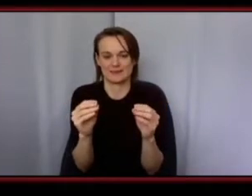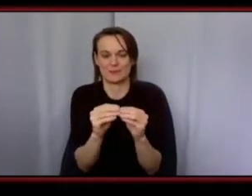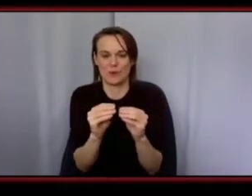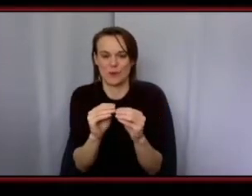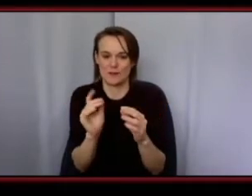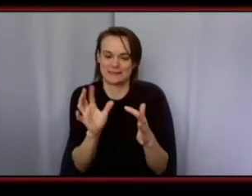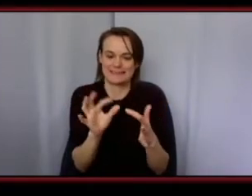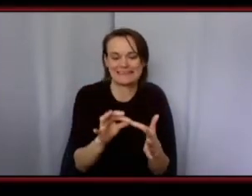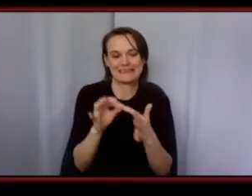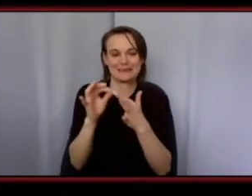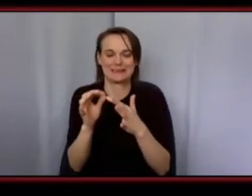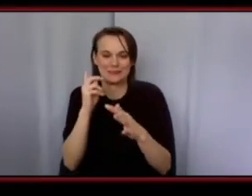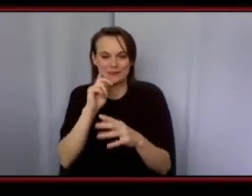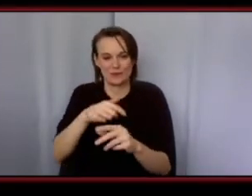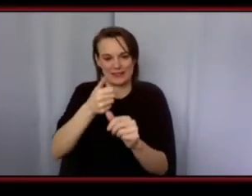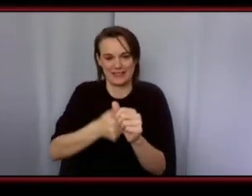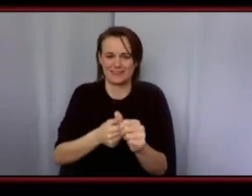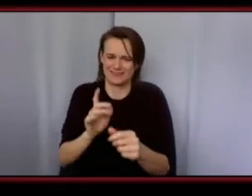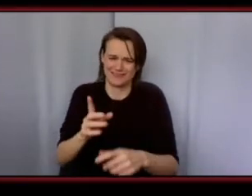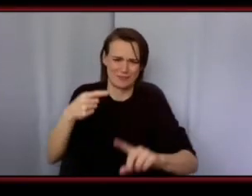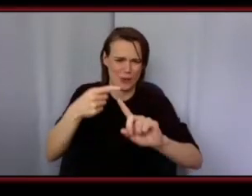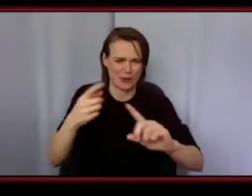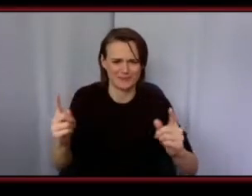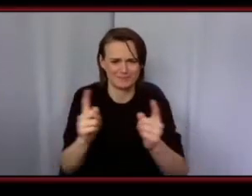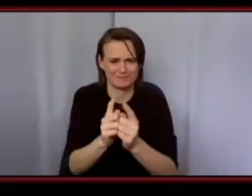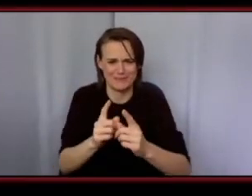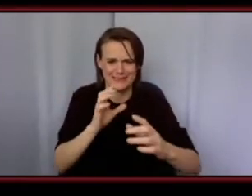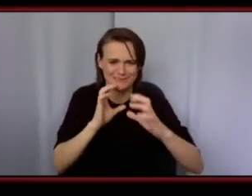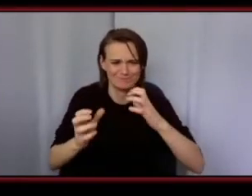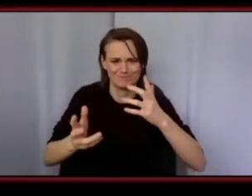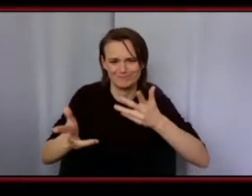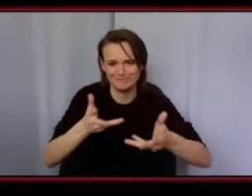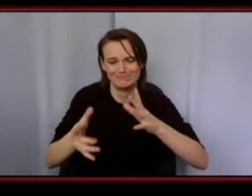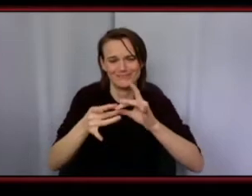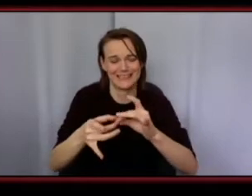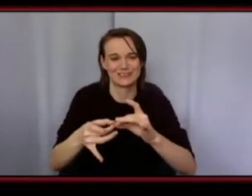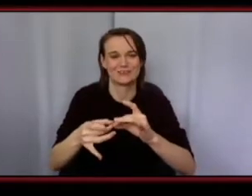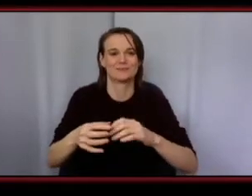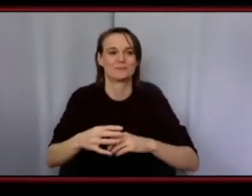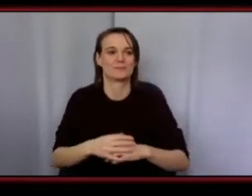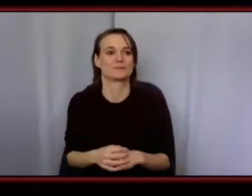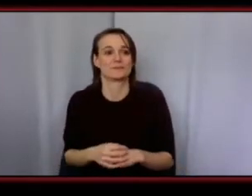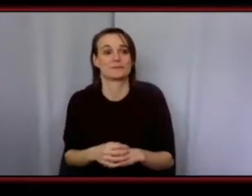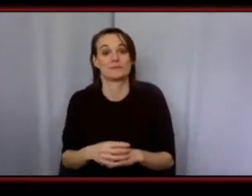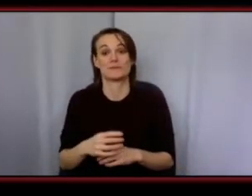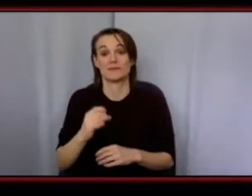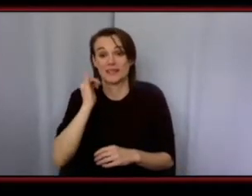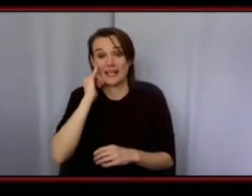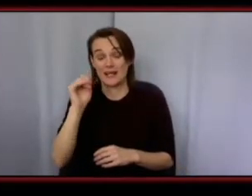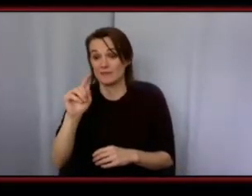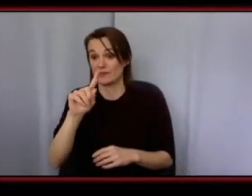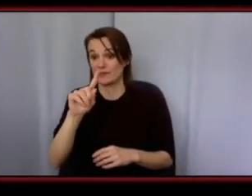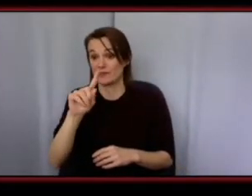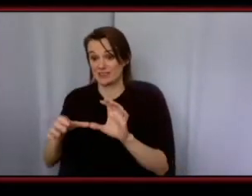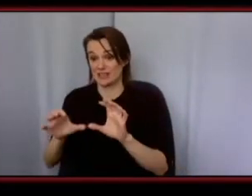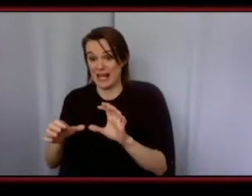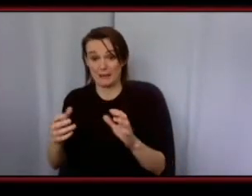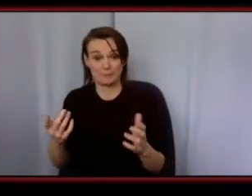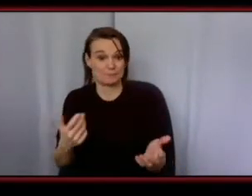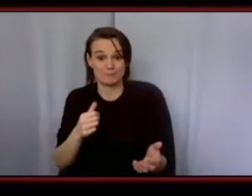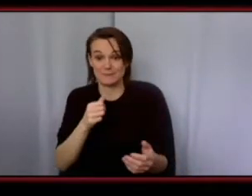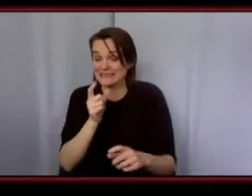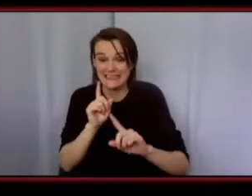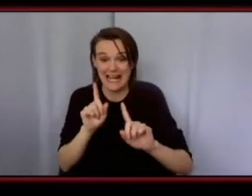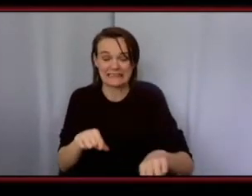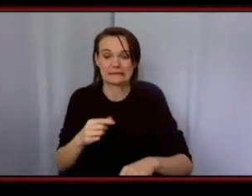individual because at the end of the day that's what matters um if you didn't get any of your questions answered i apologize in the time frame